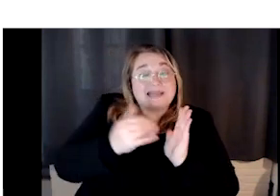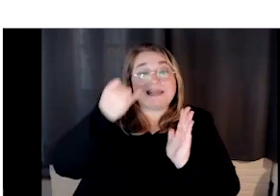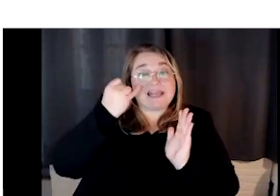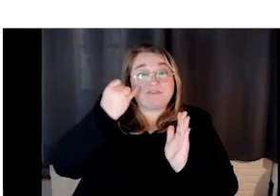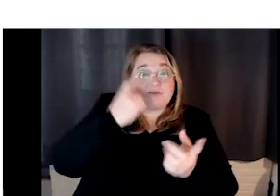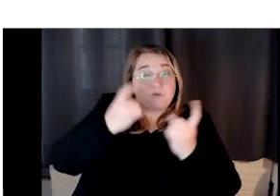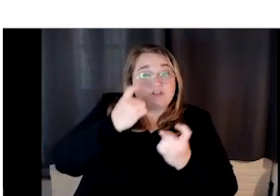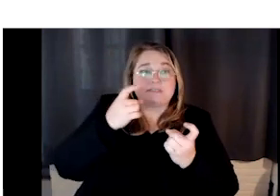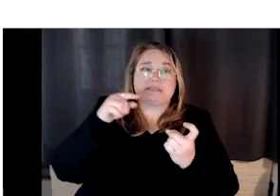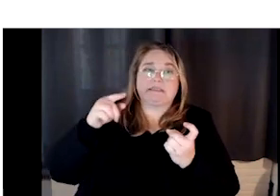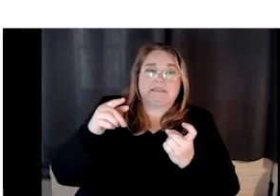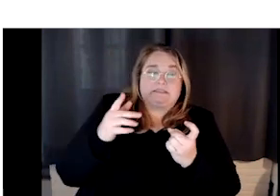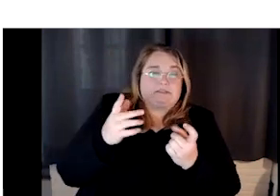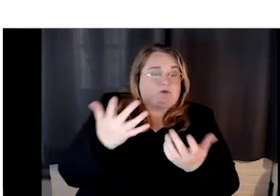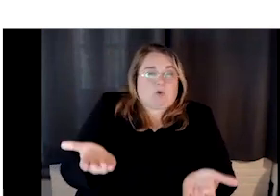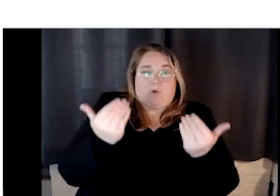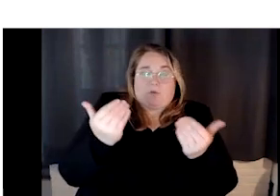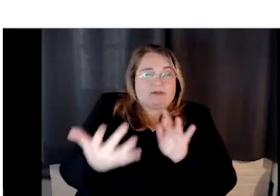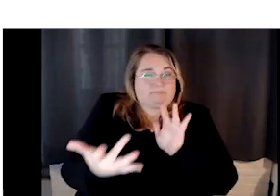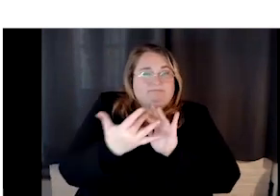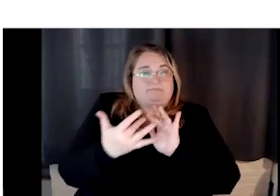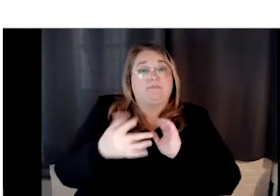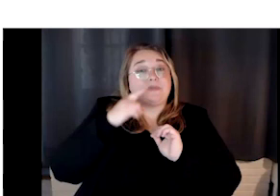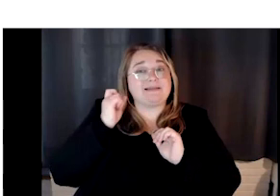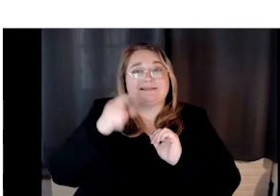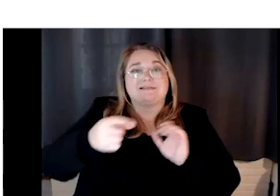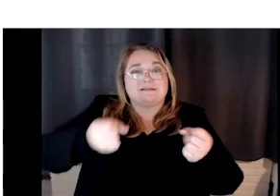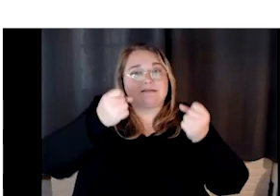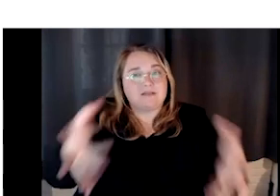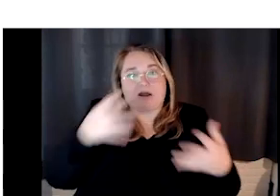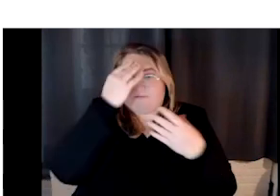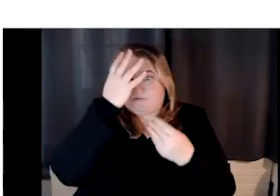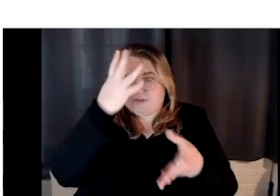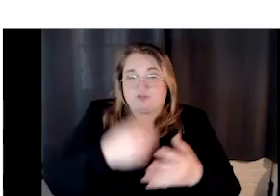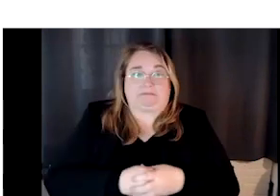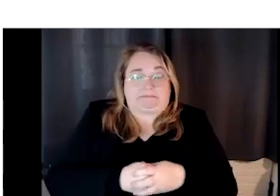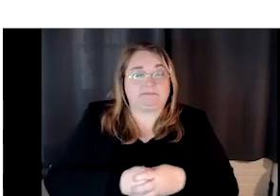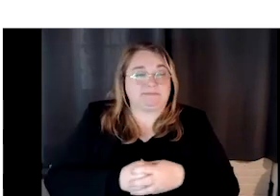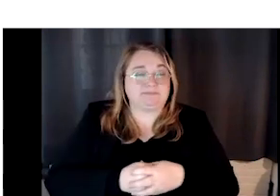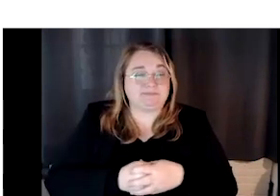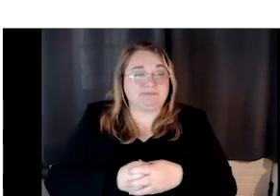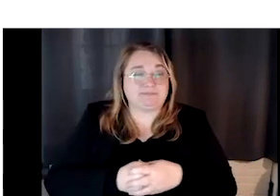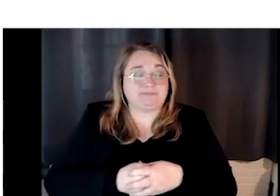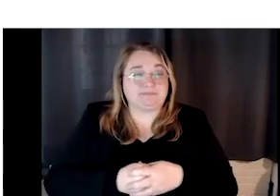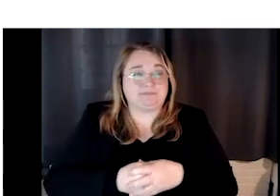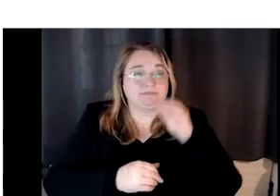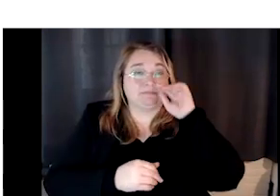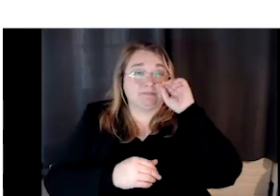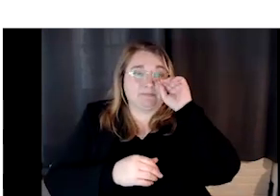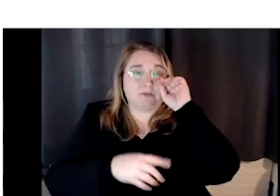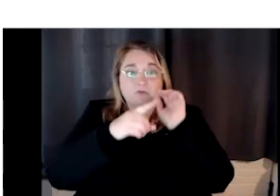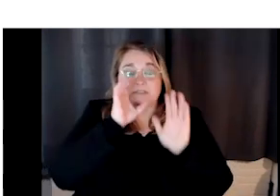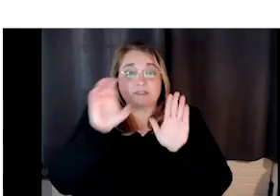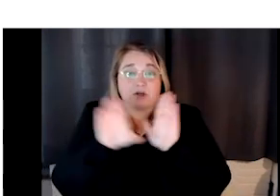information that's packed into a couple of minutes. Um, so this, uh, this diagram illustrates those licenses